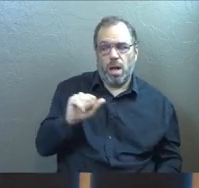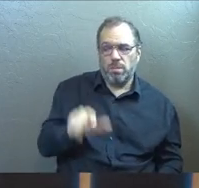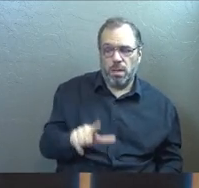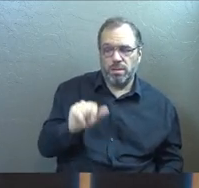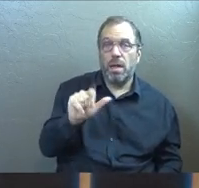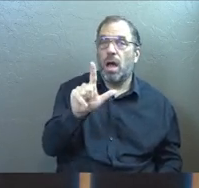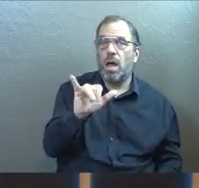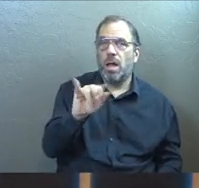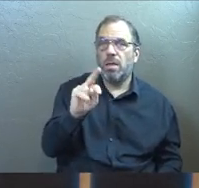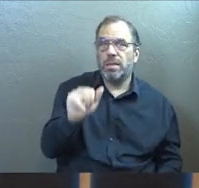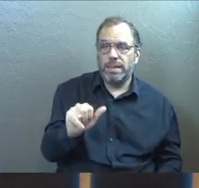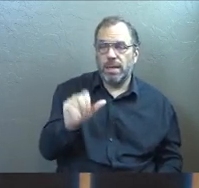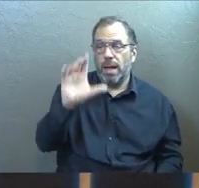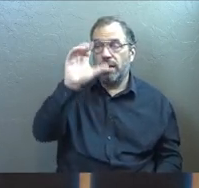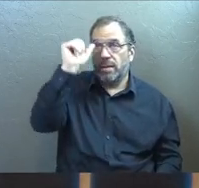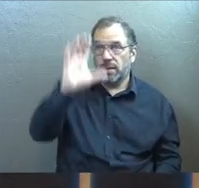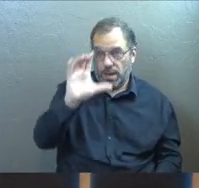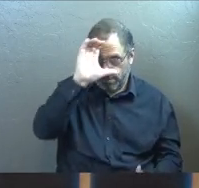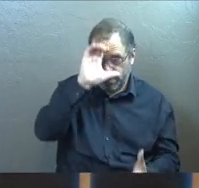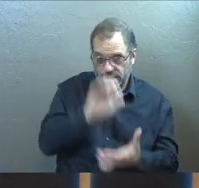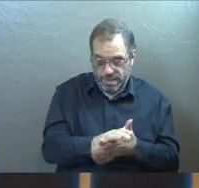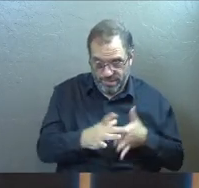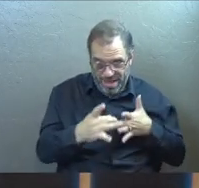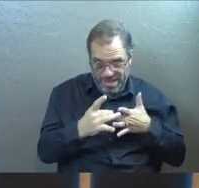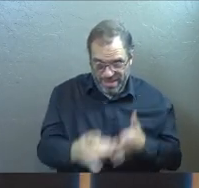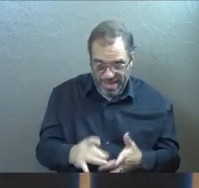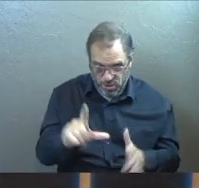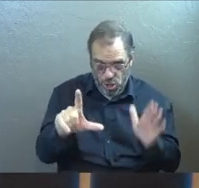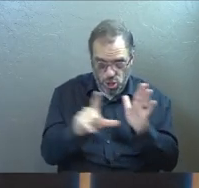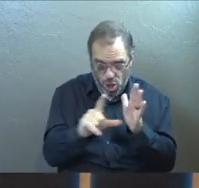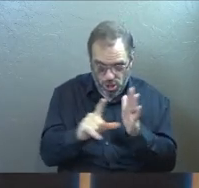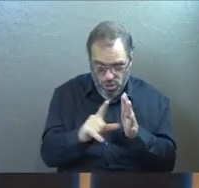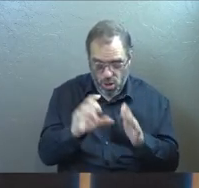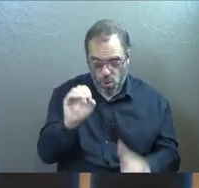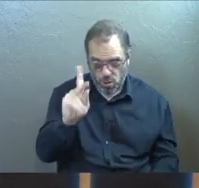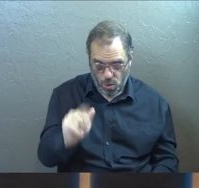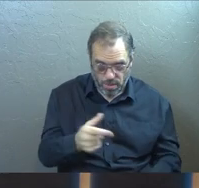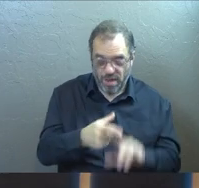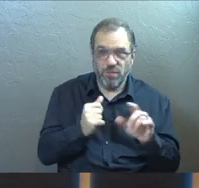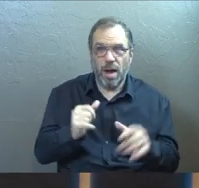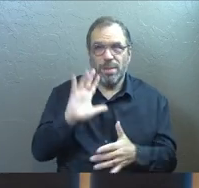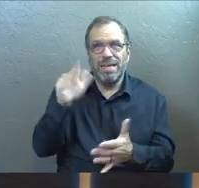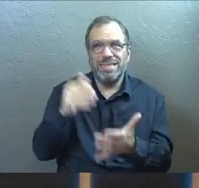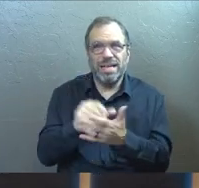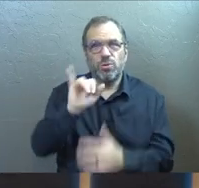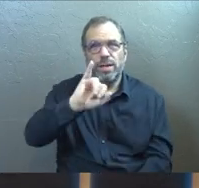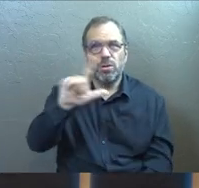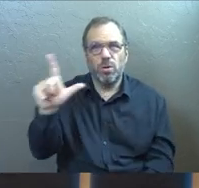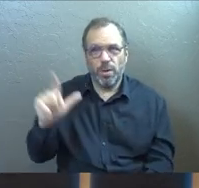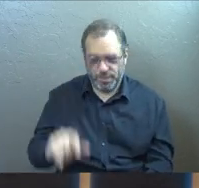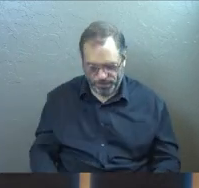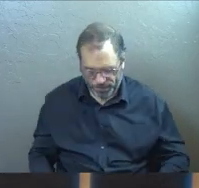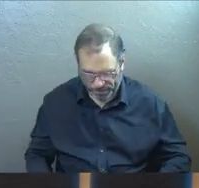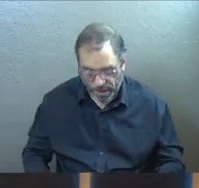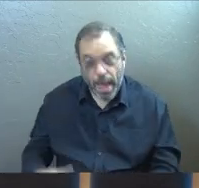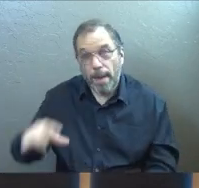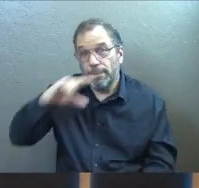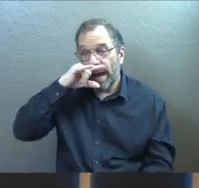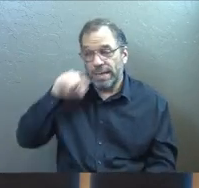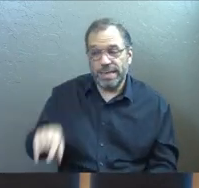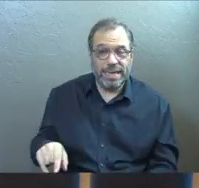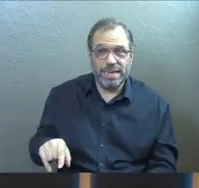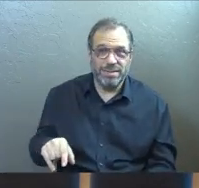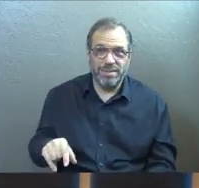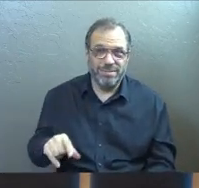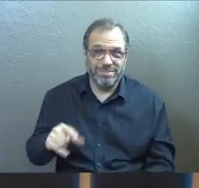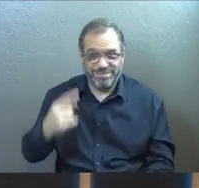felt absolutely convinced that God had led us to Lawton, from central Illinois, my kids were not